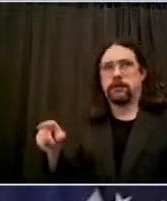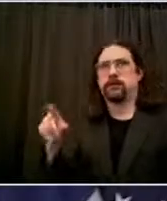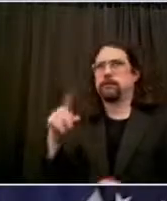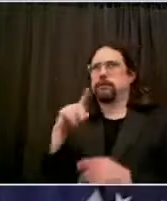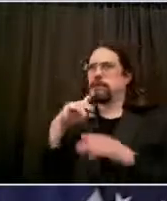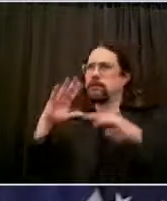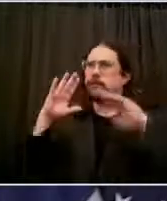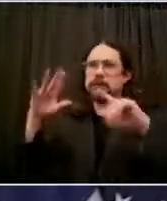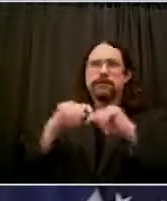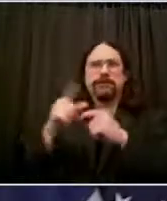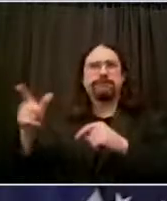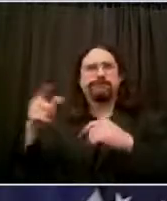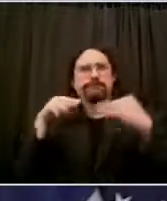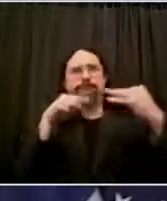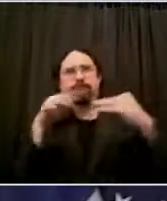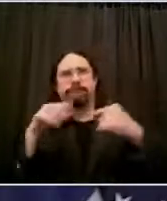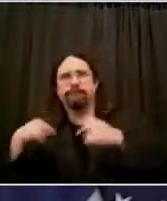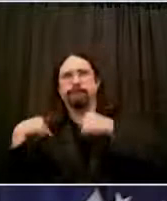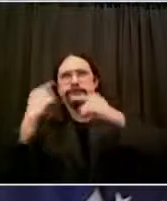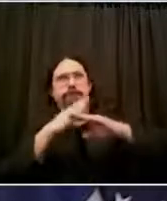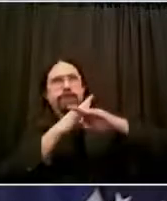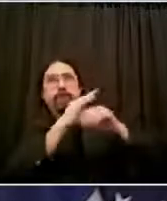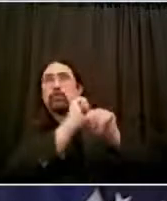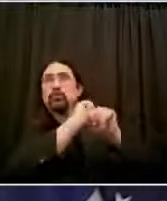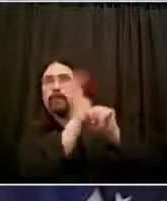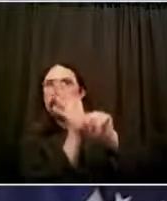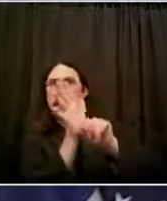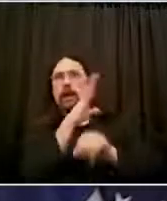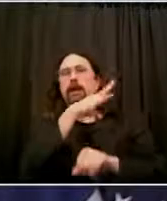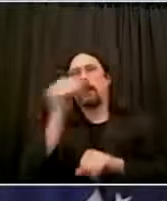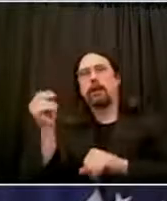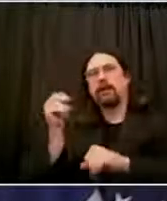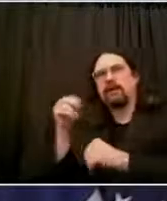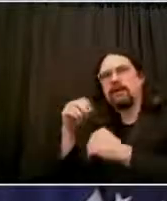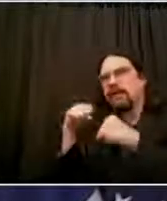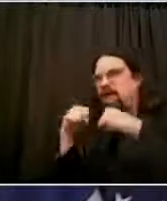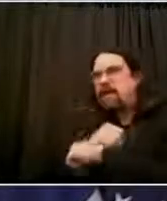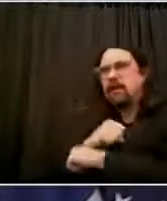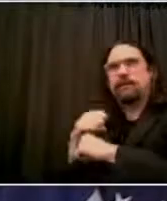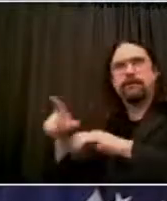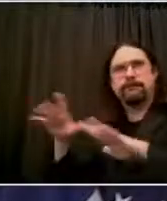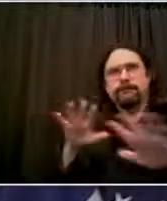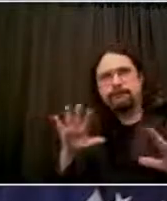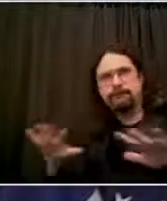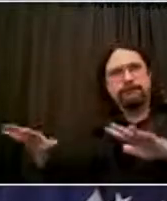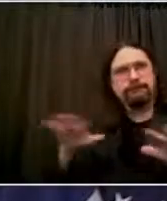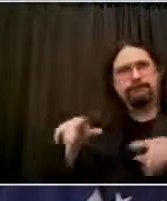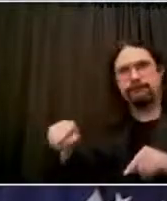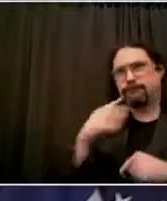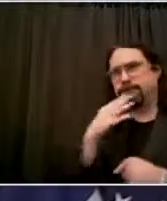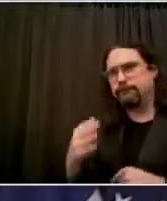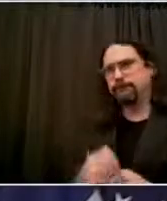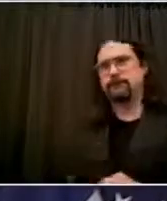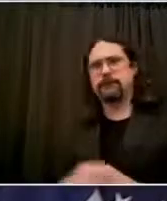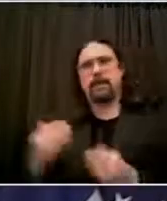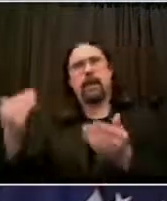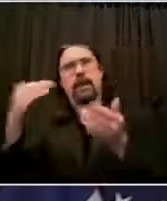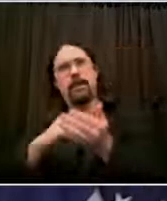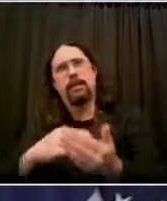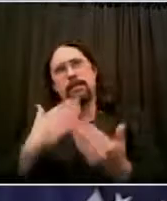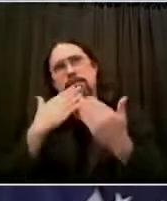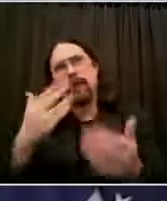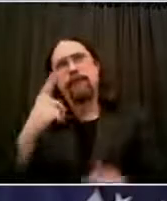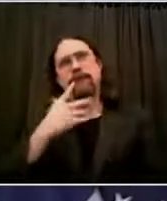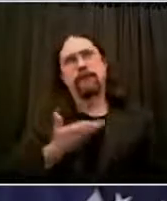prevent gun violence. So again, thank you for having me here. I'm really looking forward to eradicating this police brutality and